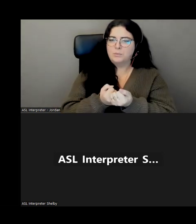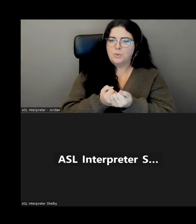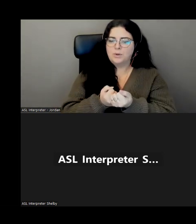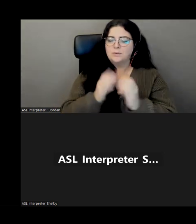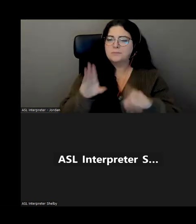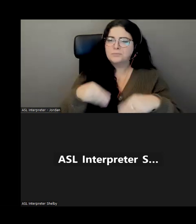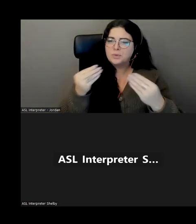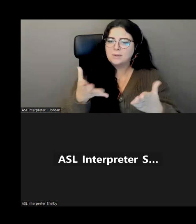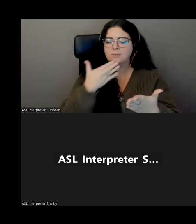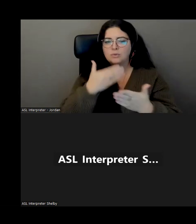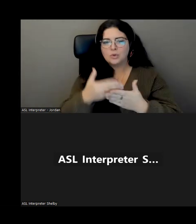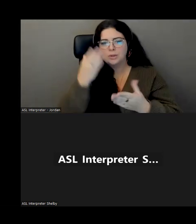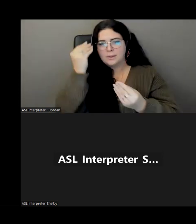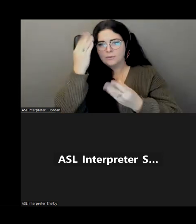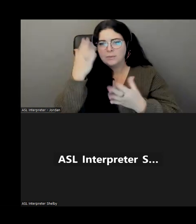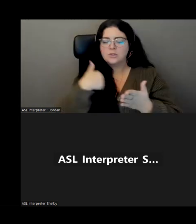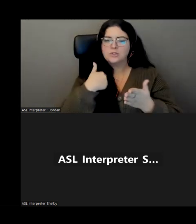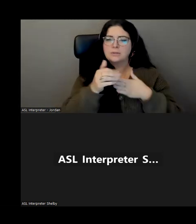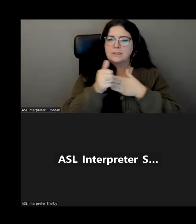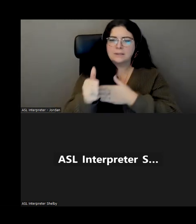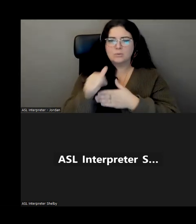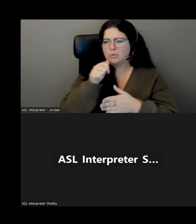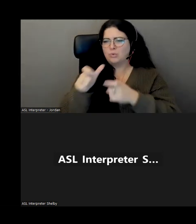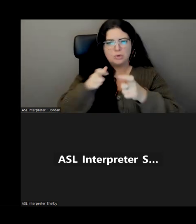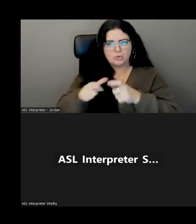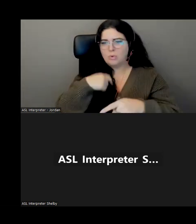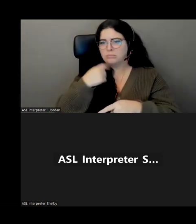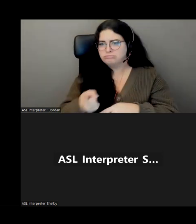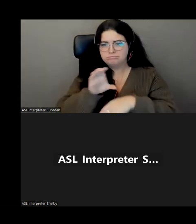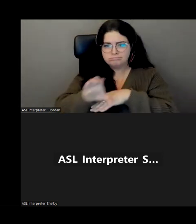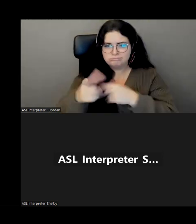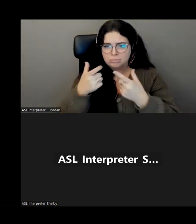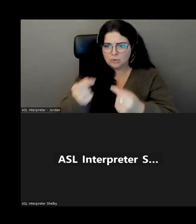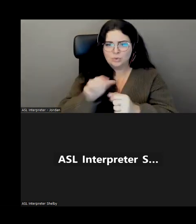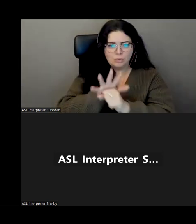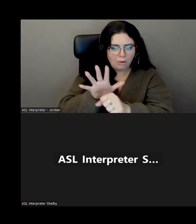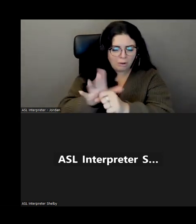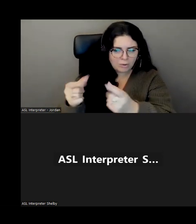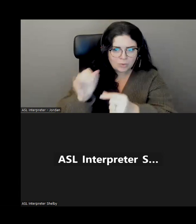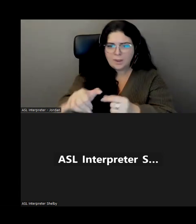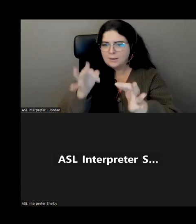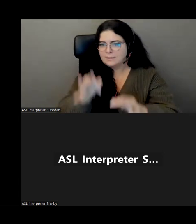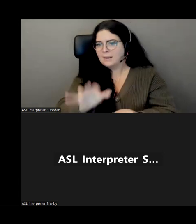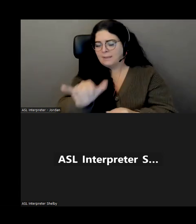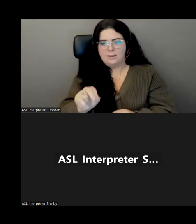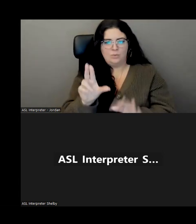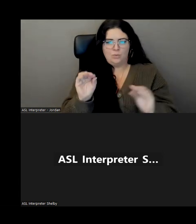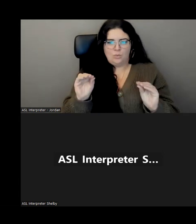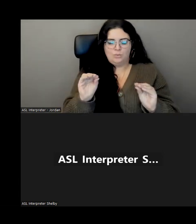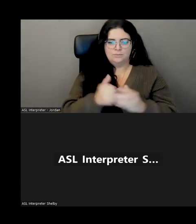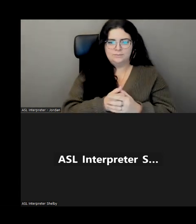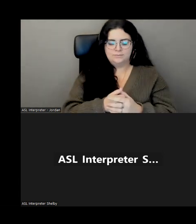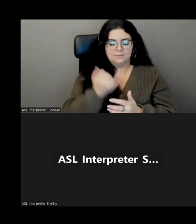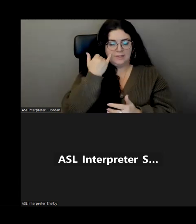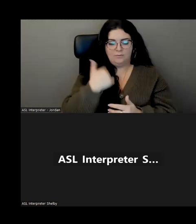information and guidance, we don't provide control and we certainly don't push people into making any sort of decision that we see